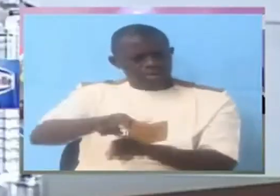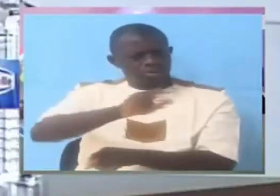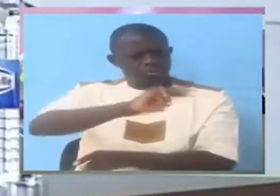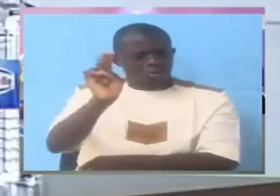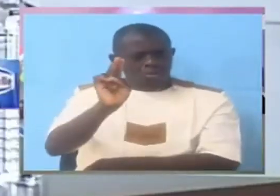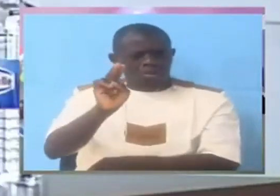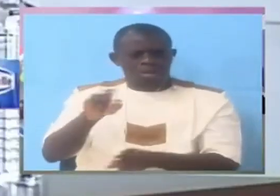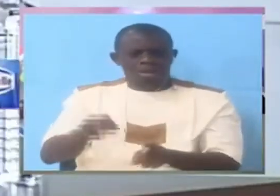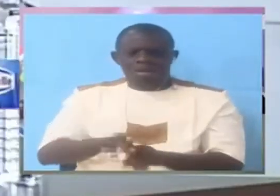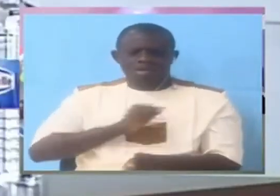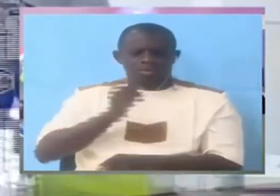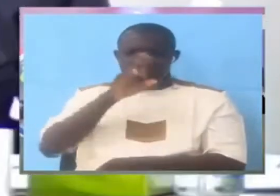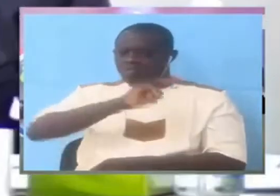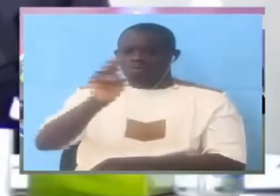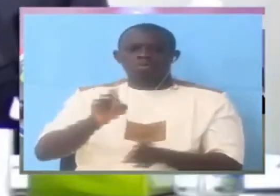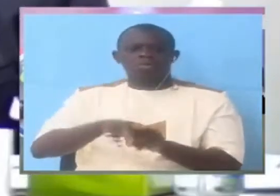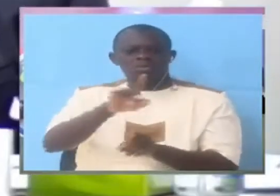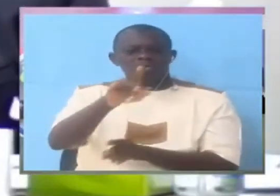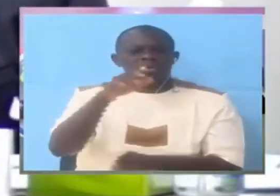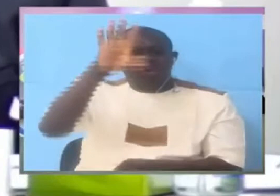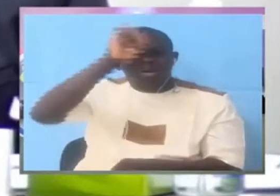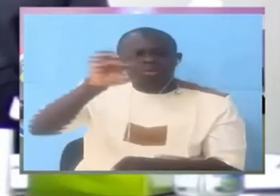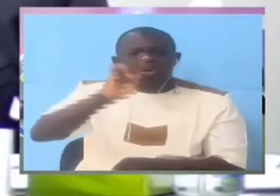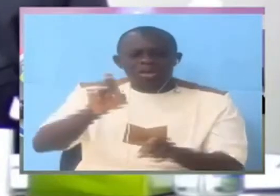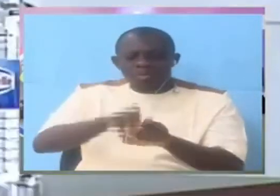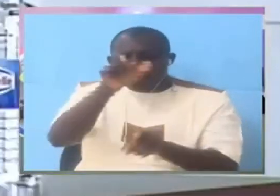what do you understand interrogate to